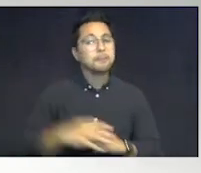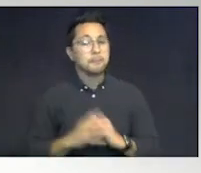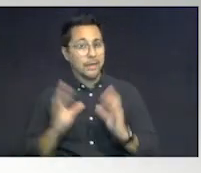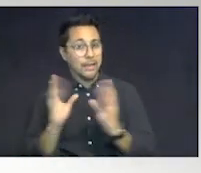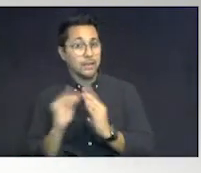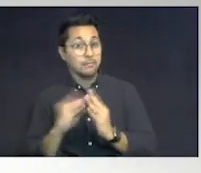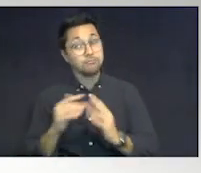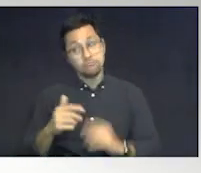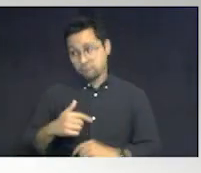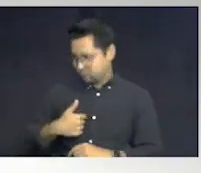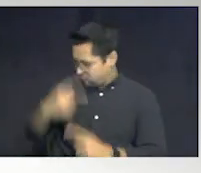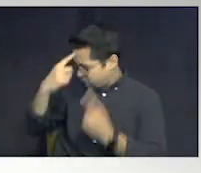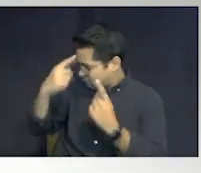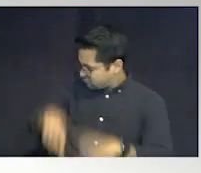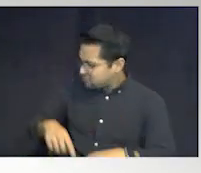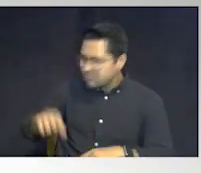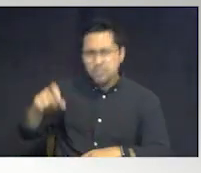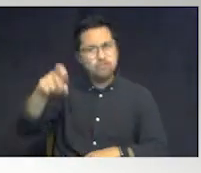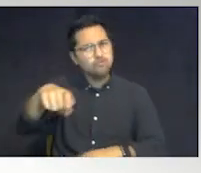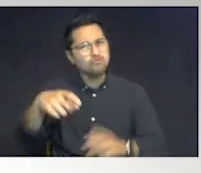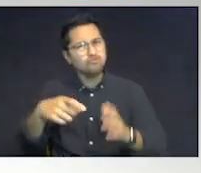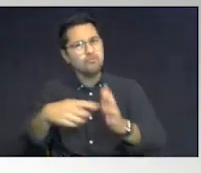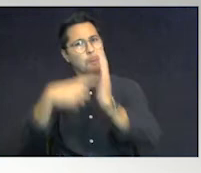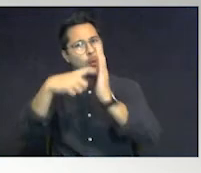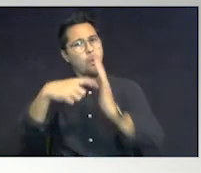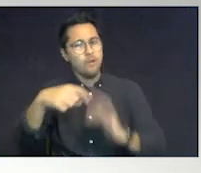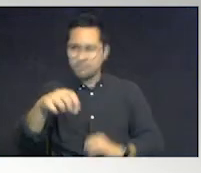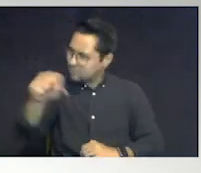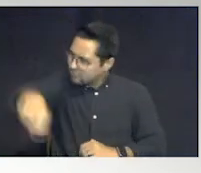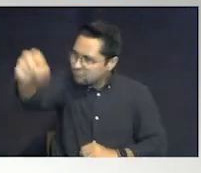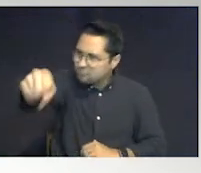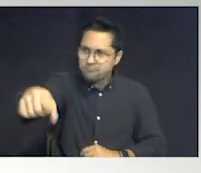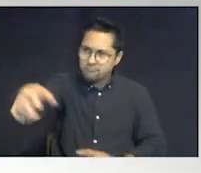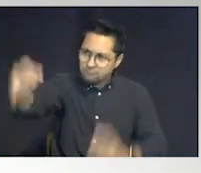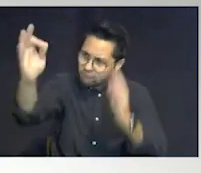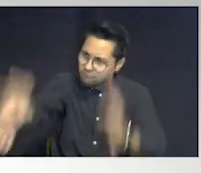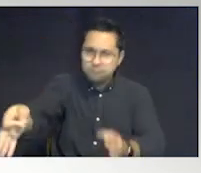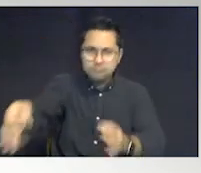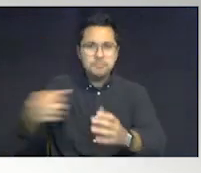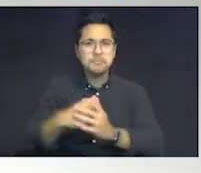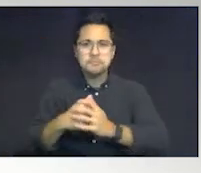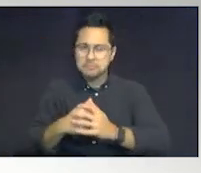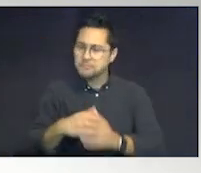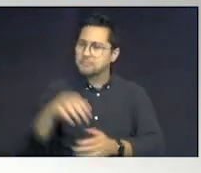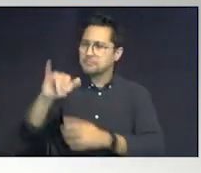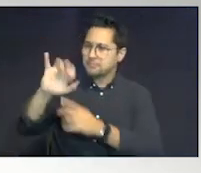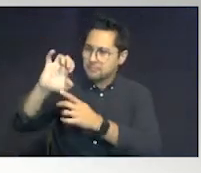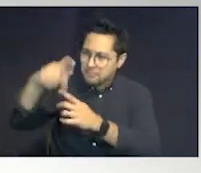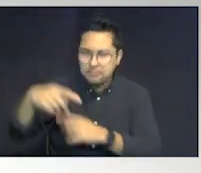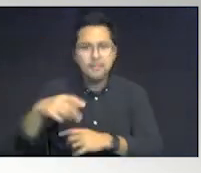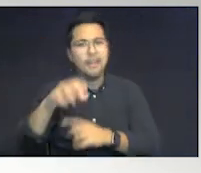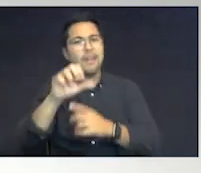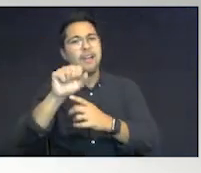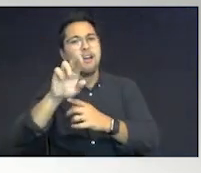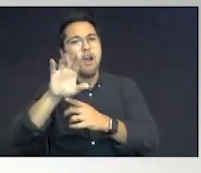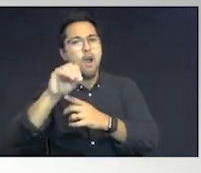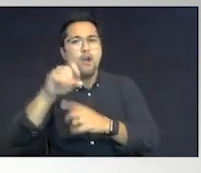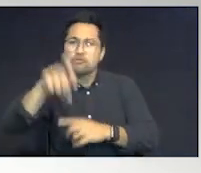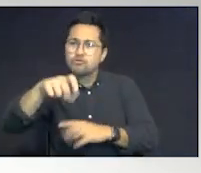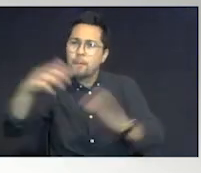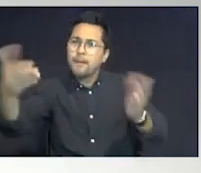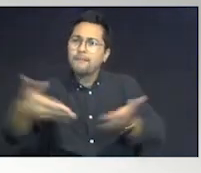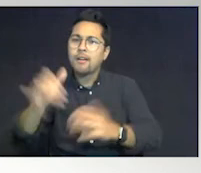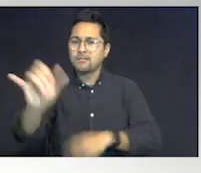I agree. She said we should make it mandatory. Absolutely. IEPs, SROs need to be invited